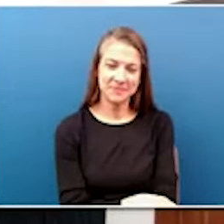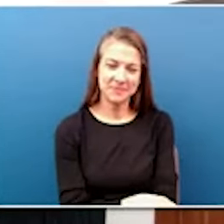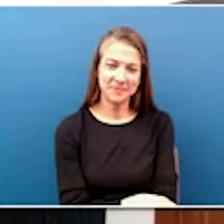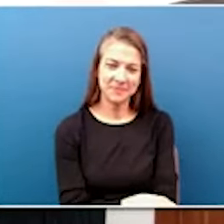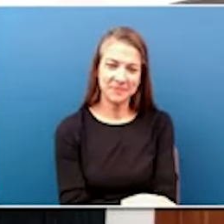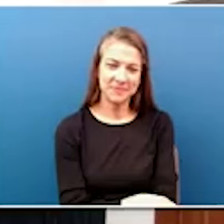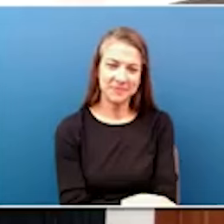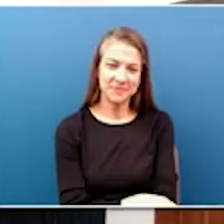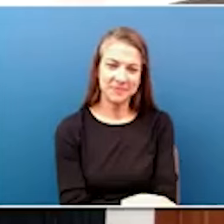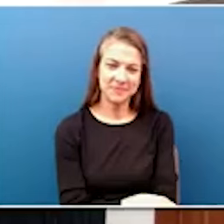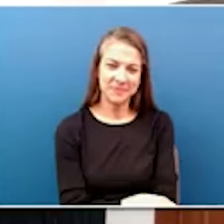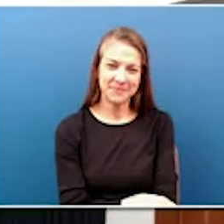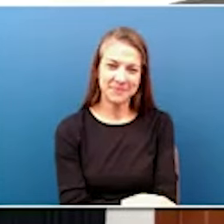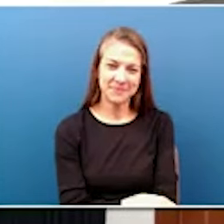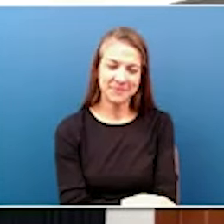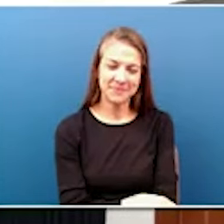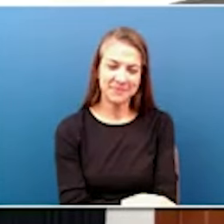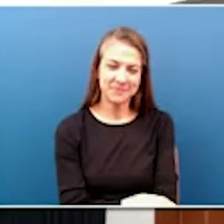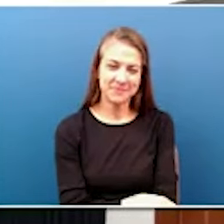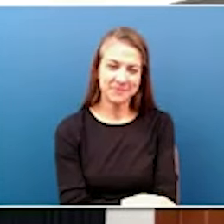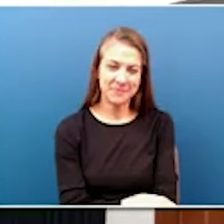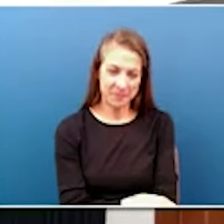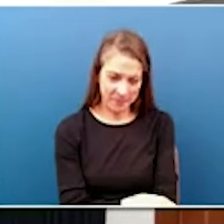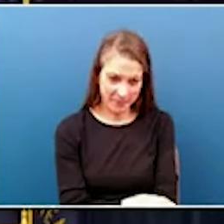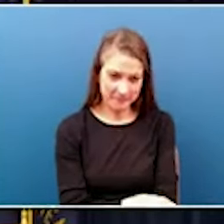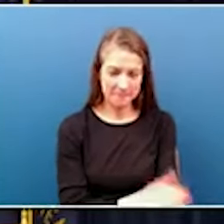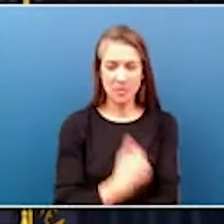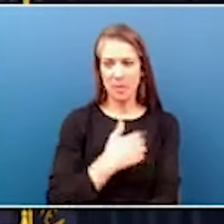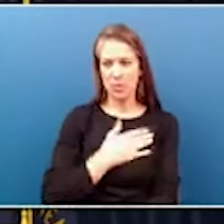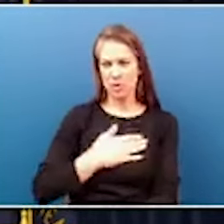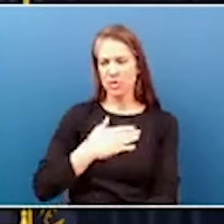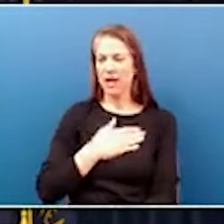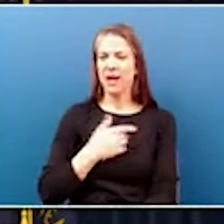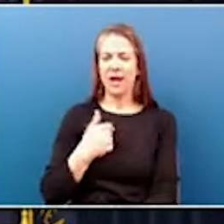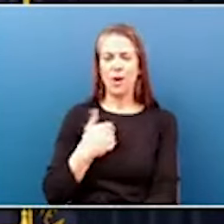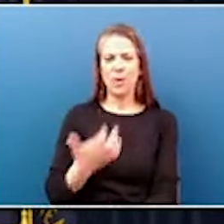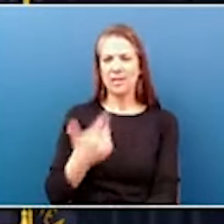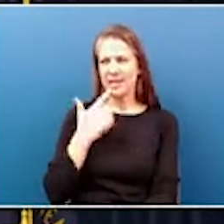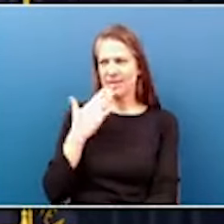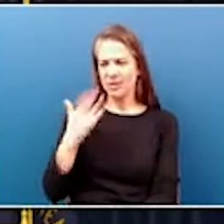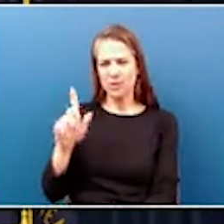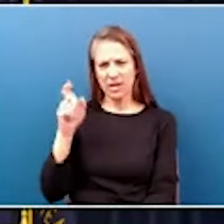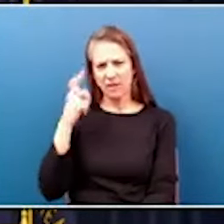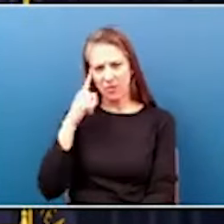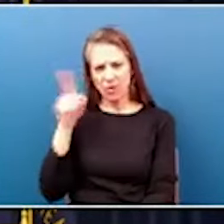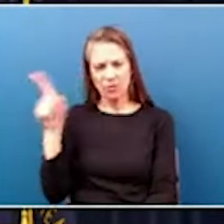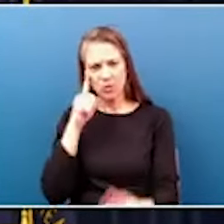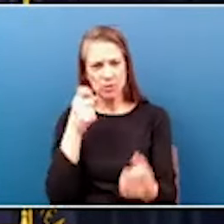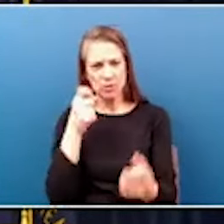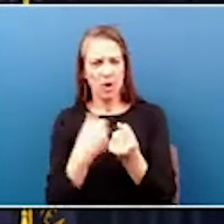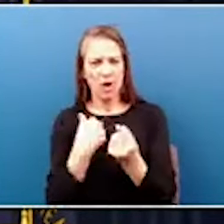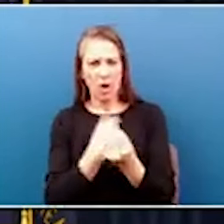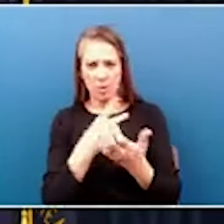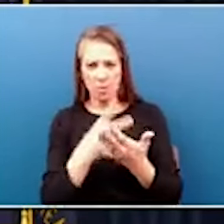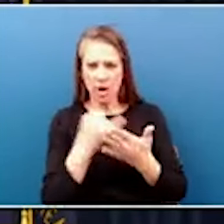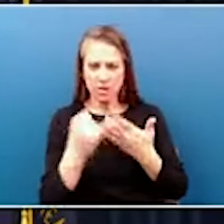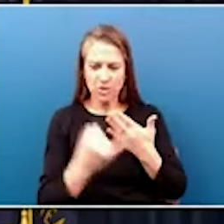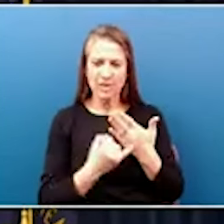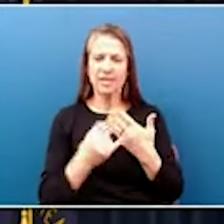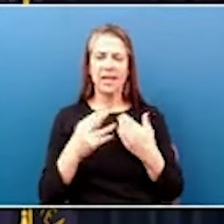Thank you. Thank you. Appreciate you. I appreciate it. want to give a special thanks to Governor Brashear for supporting our project, the General Assembly,